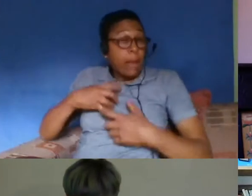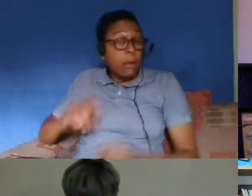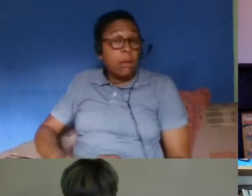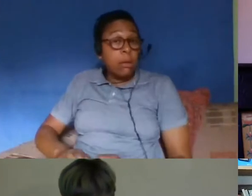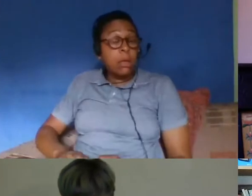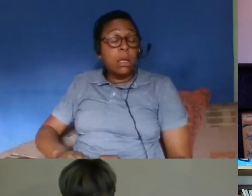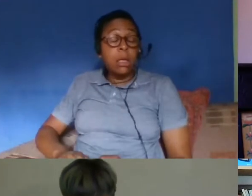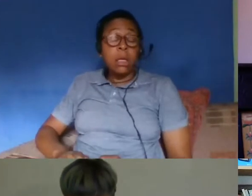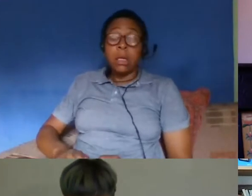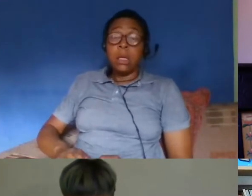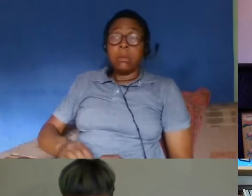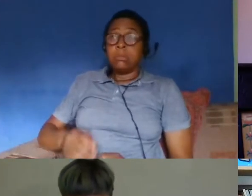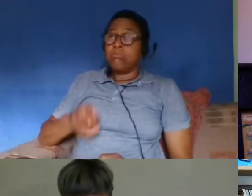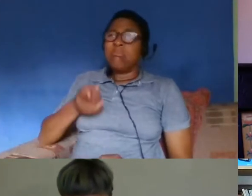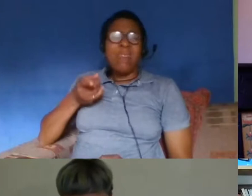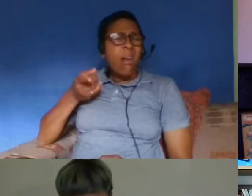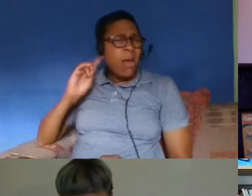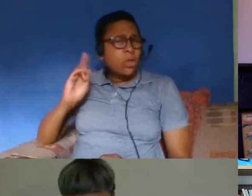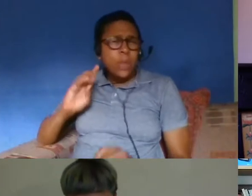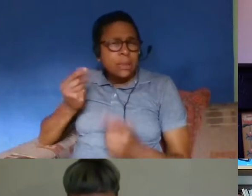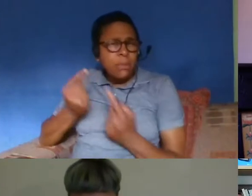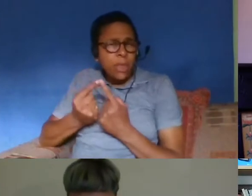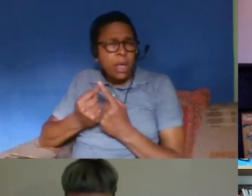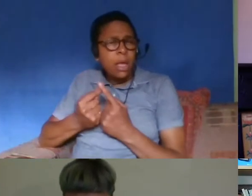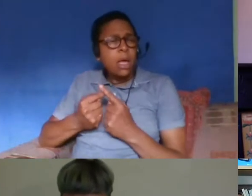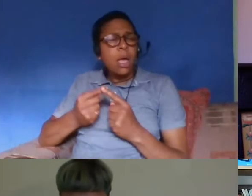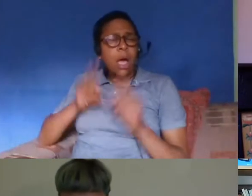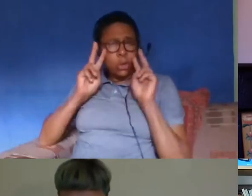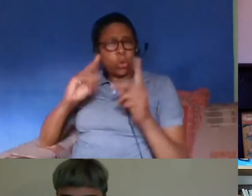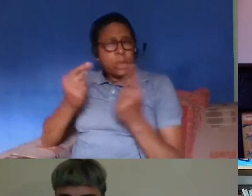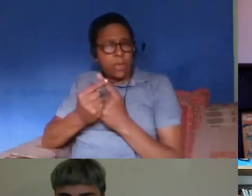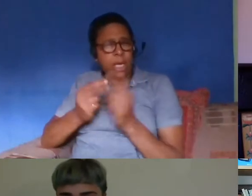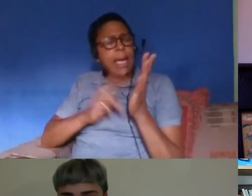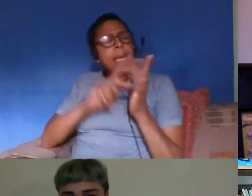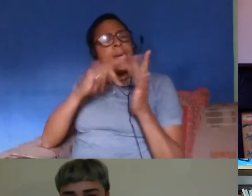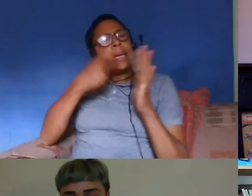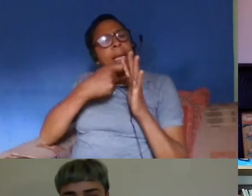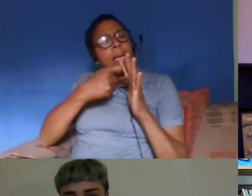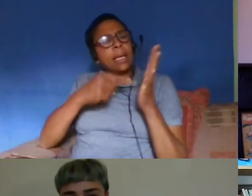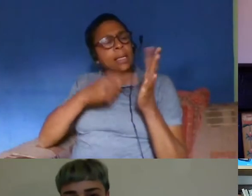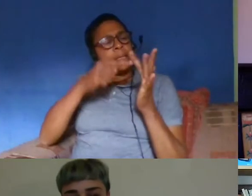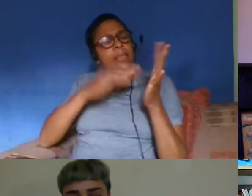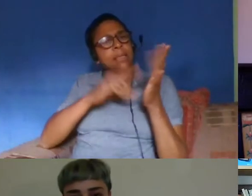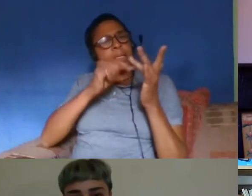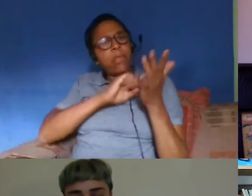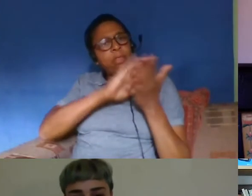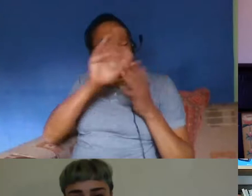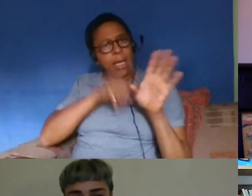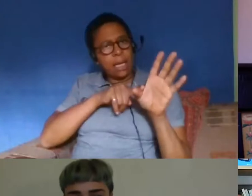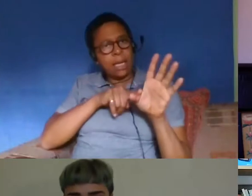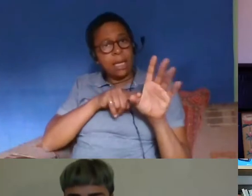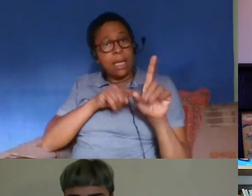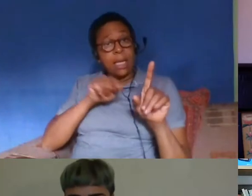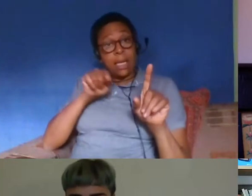when um a a man called nick timothy who may be known to some people who are tuned in he's um he was the